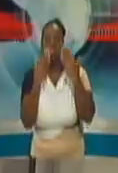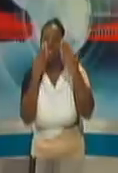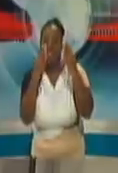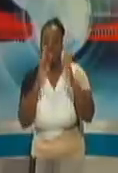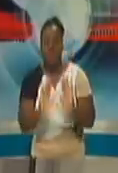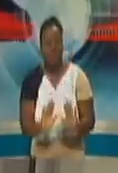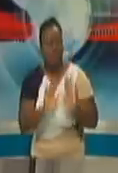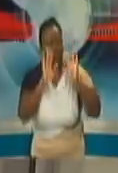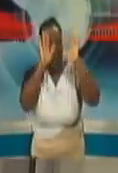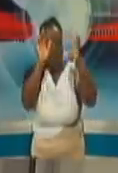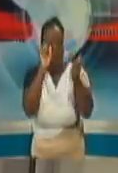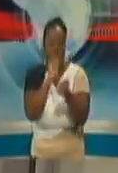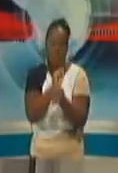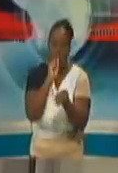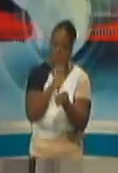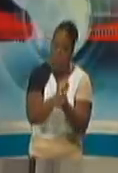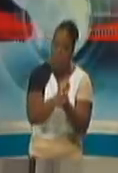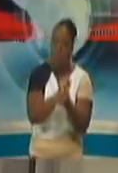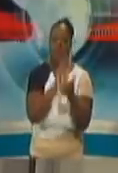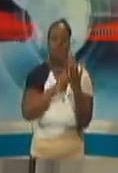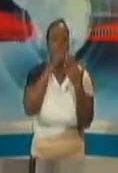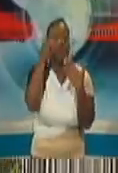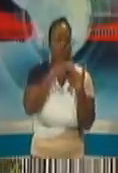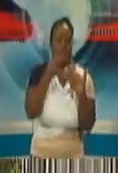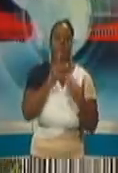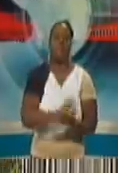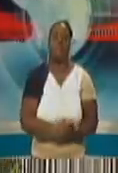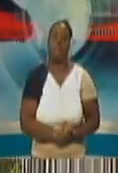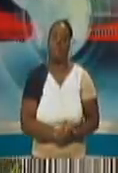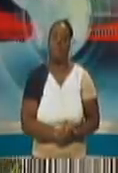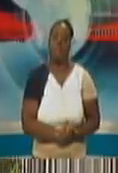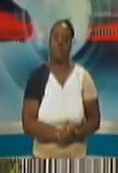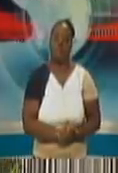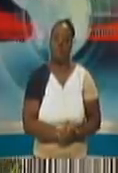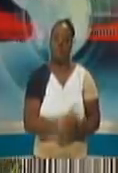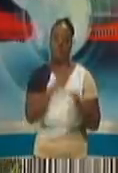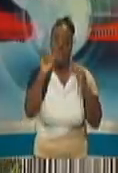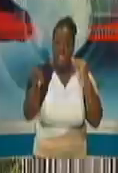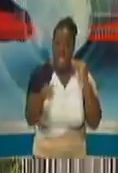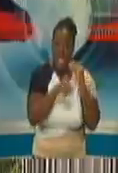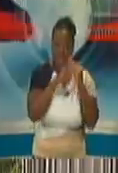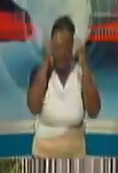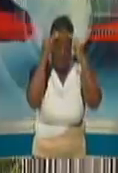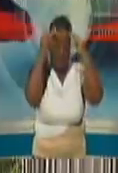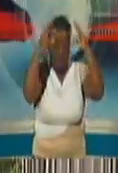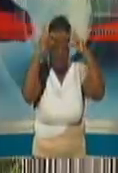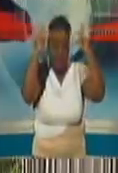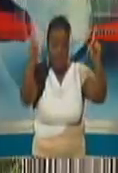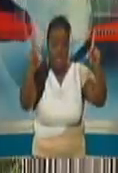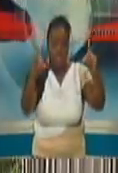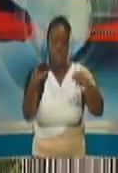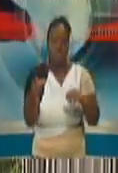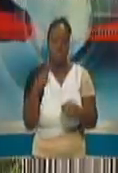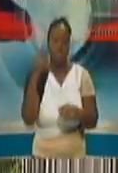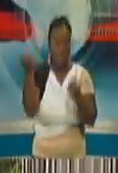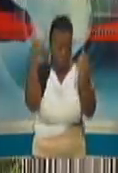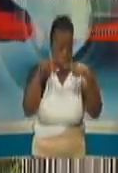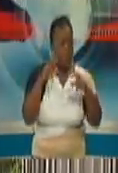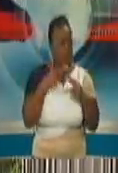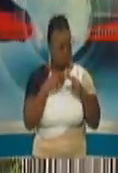work you are doing on your program. Keep it up. I just want to add that the Minister of Education will be here soon.